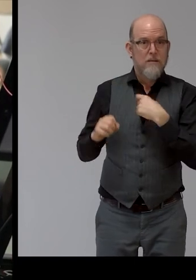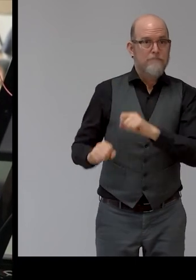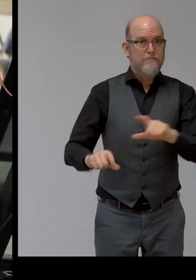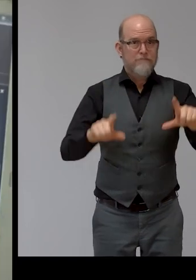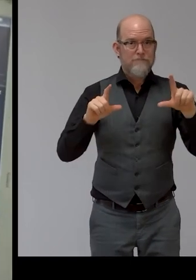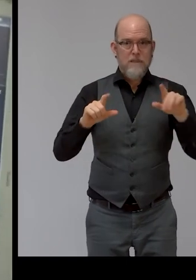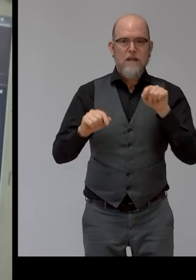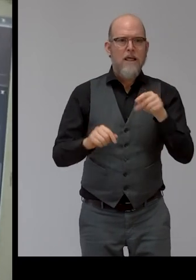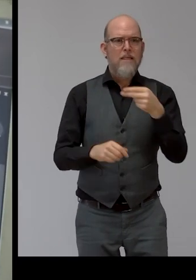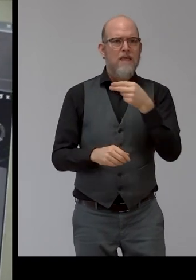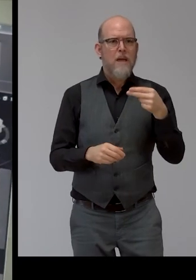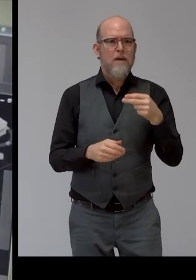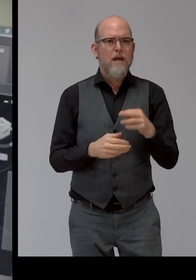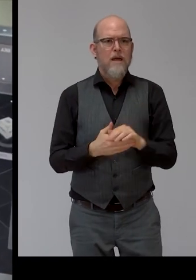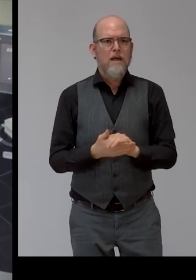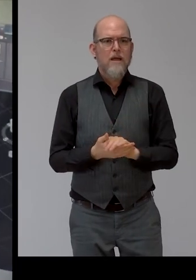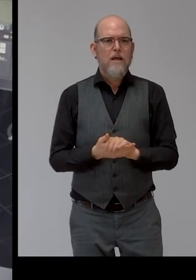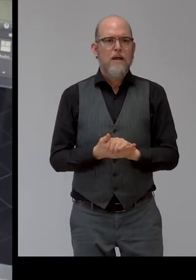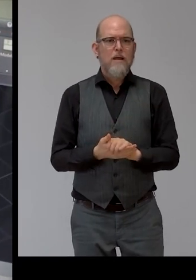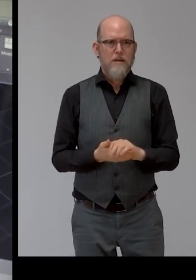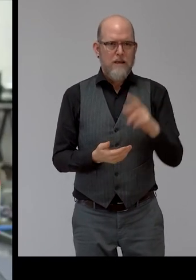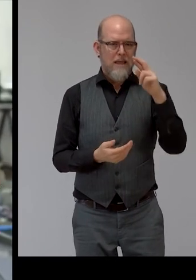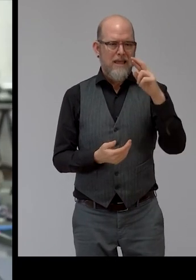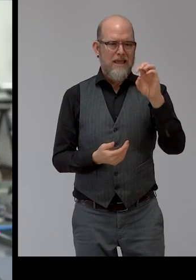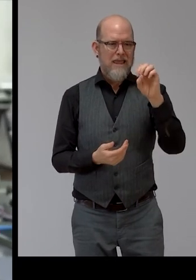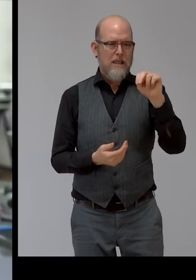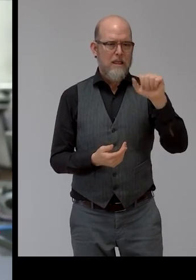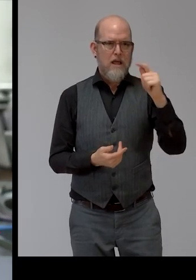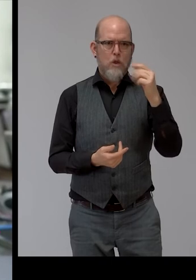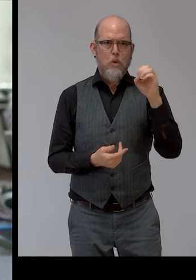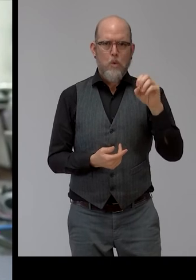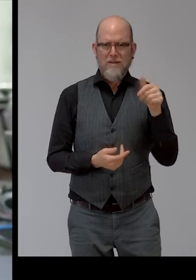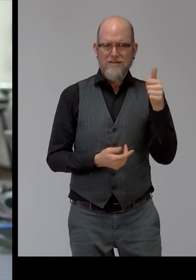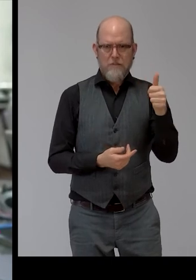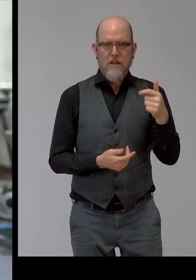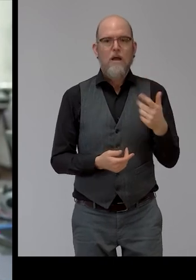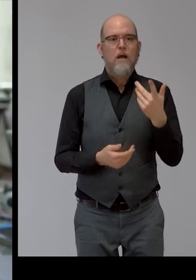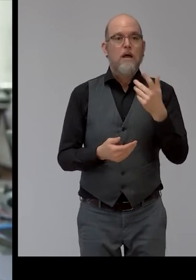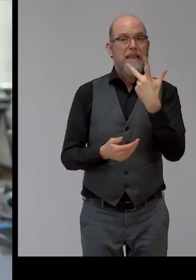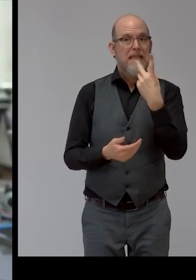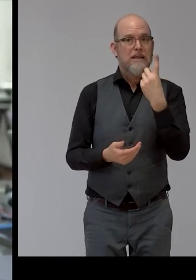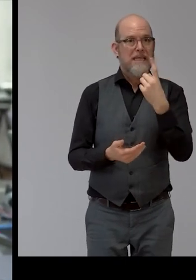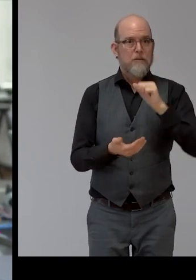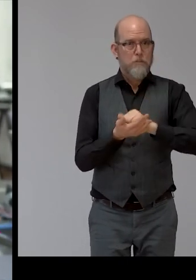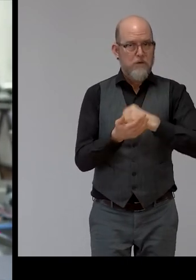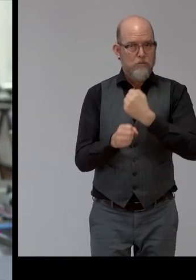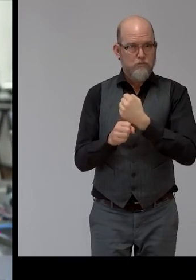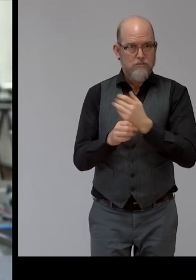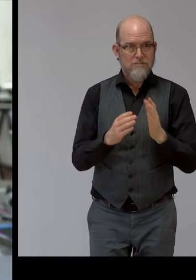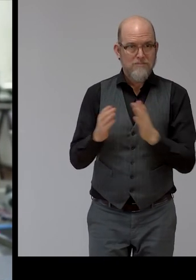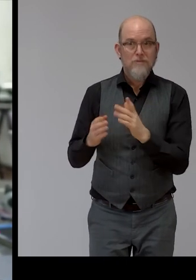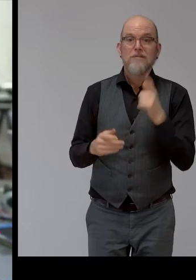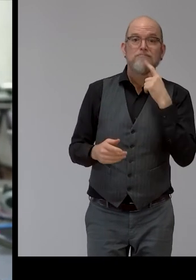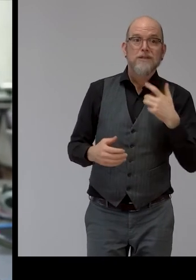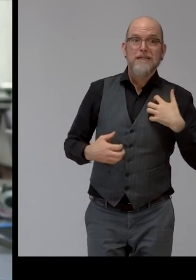working at Proyecto Impression 3D. Renato says that he was curious to learn how Anna Lucia, a blind colleague